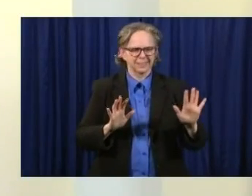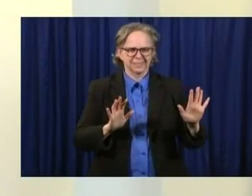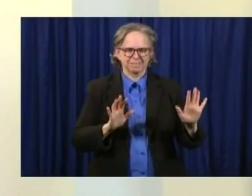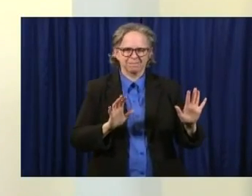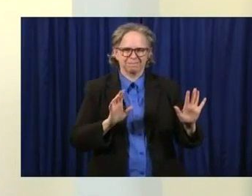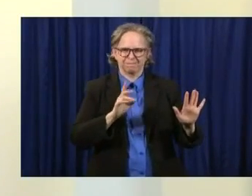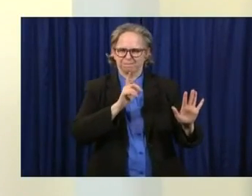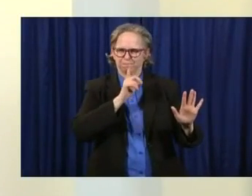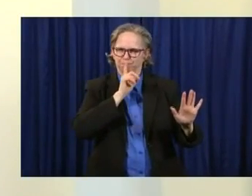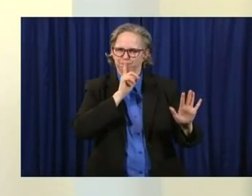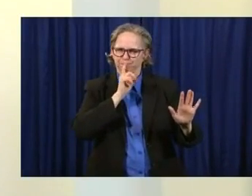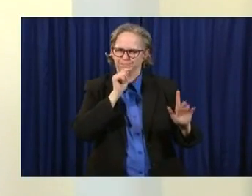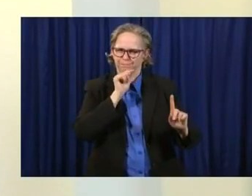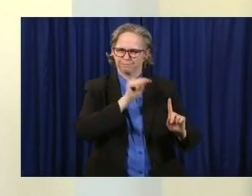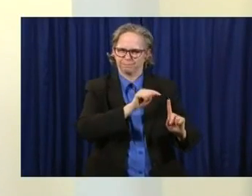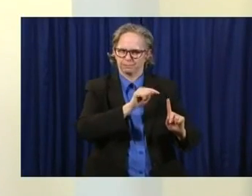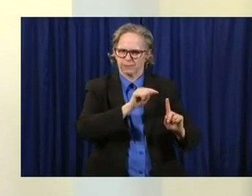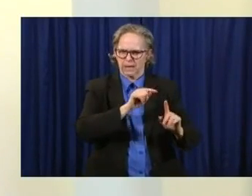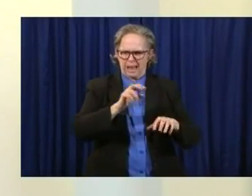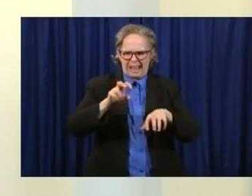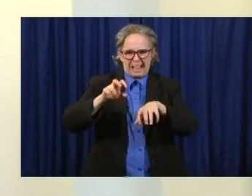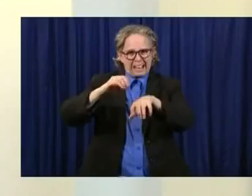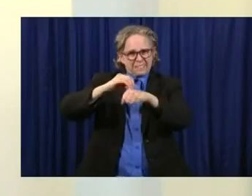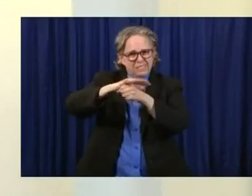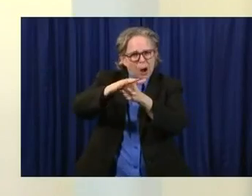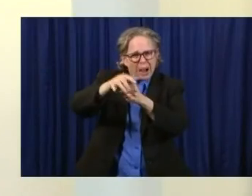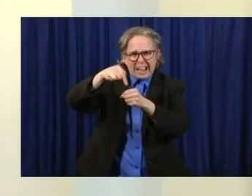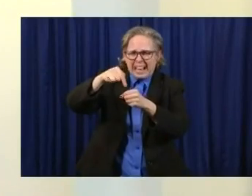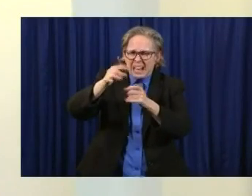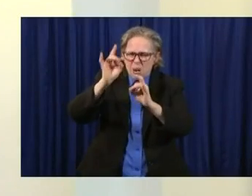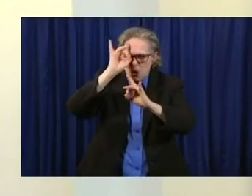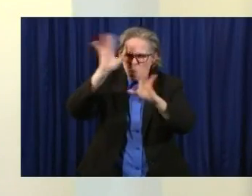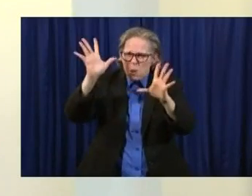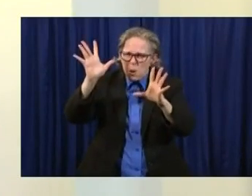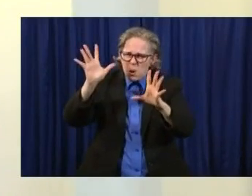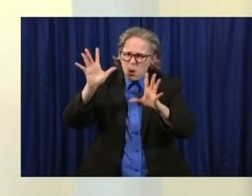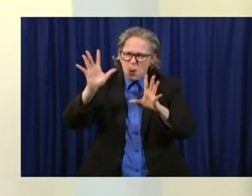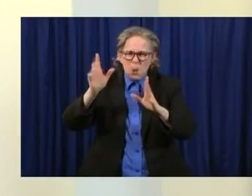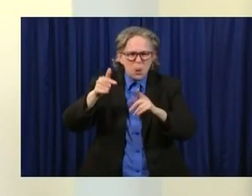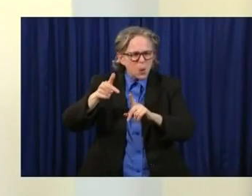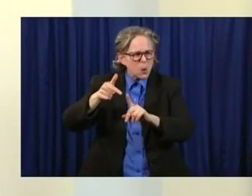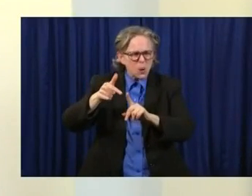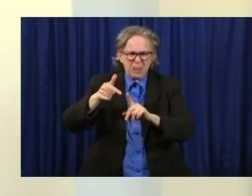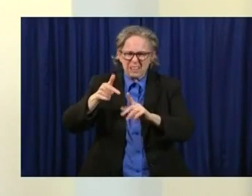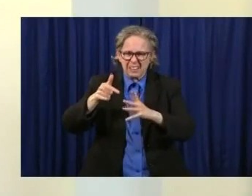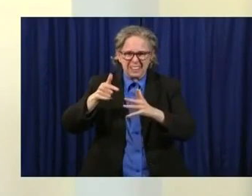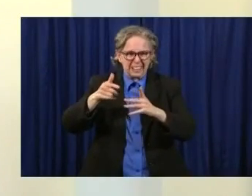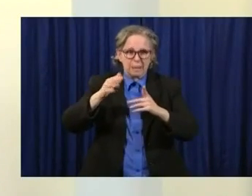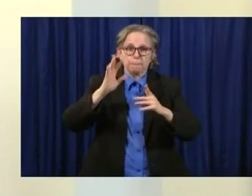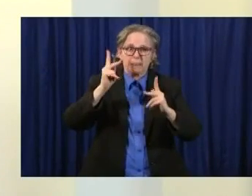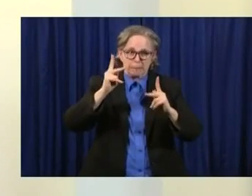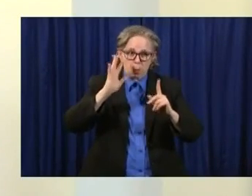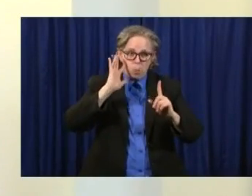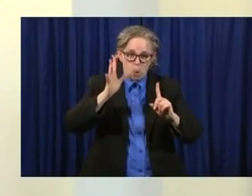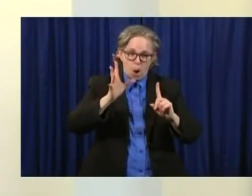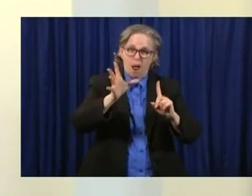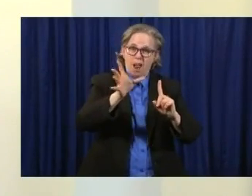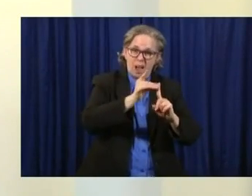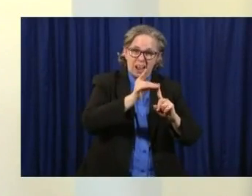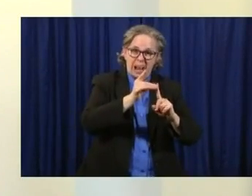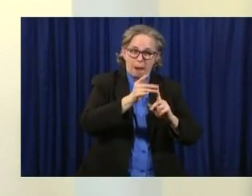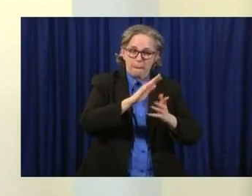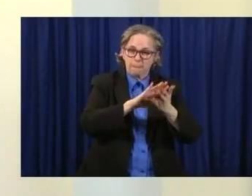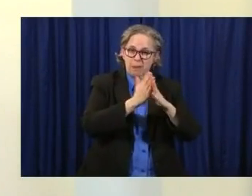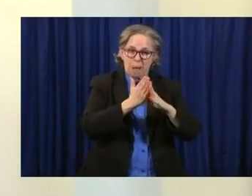the virus and say this virus can make people very sick of all ages. And the sickness often is